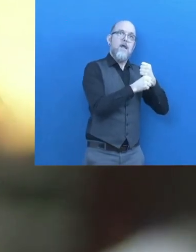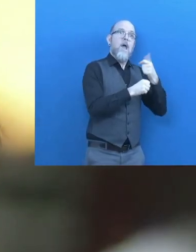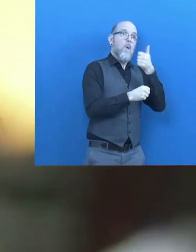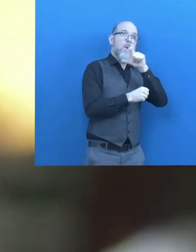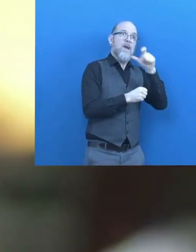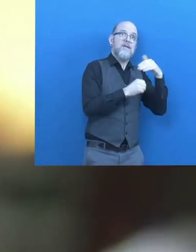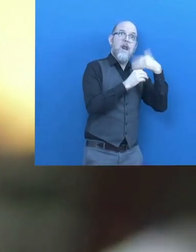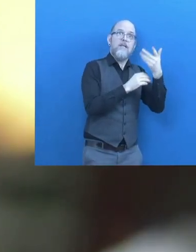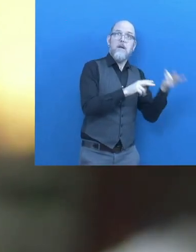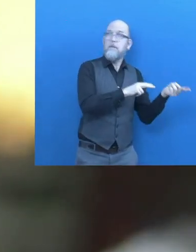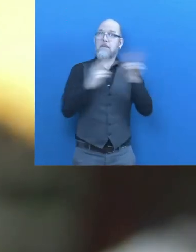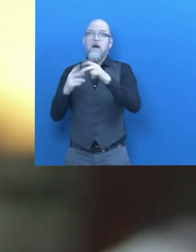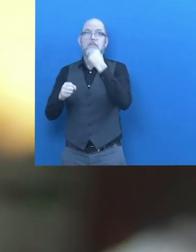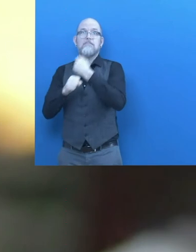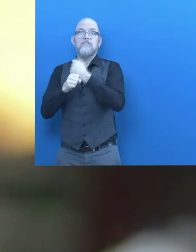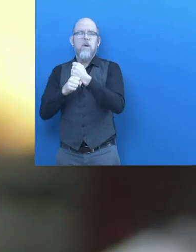office.